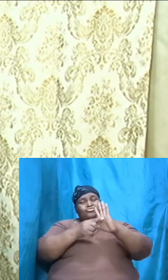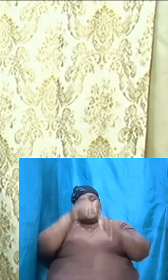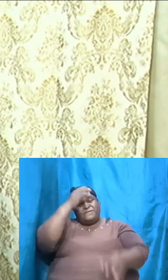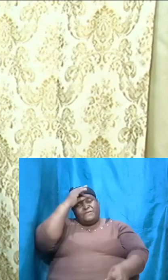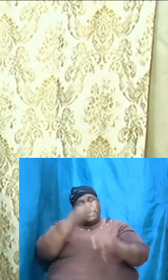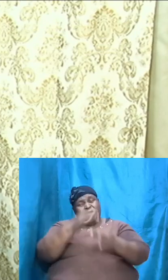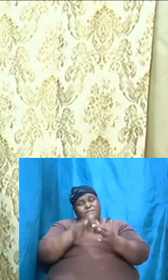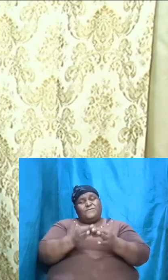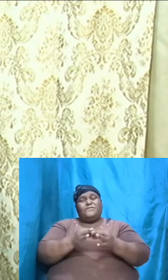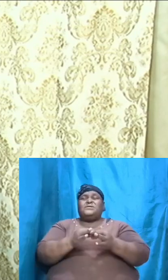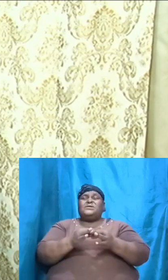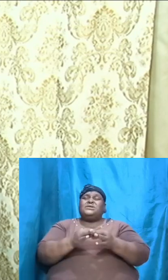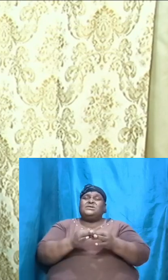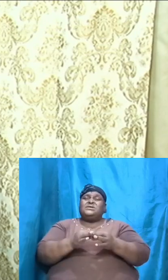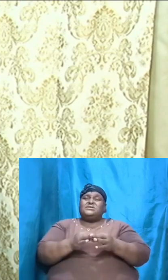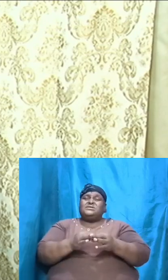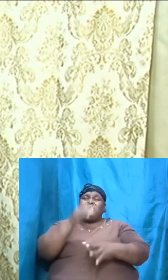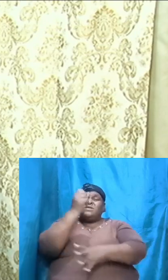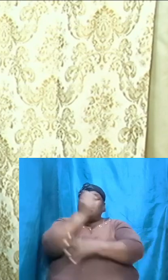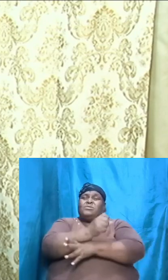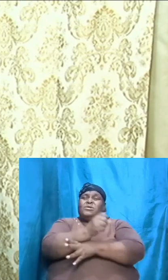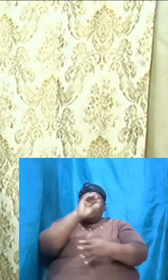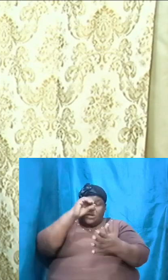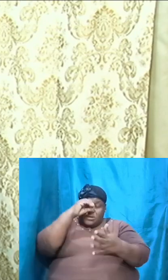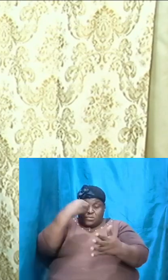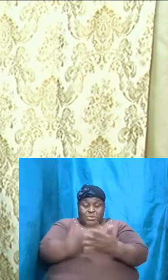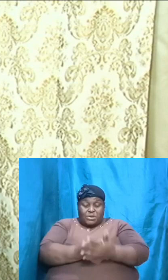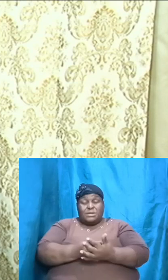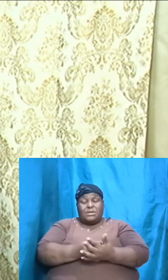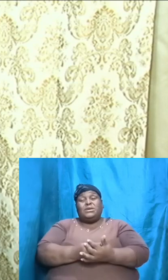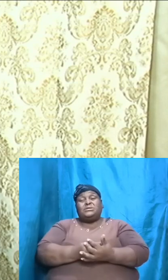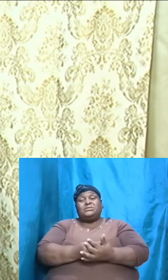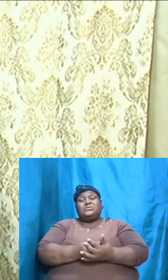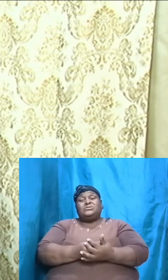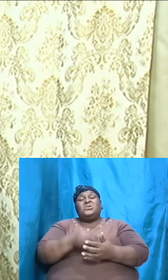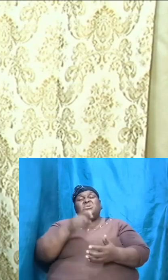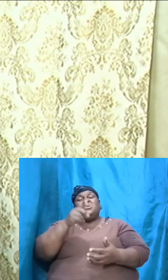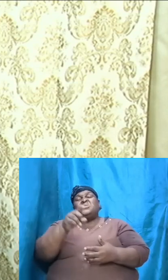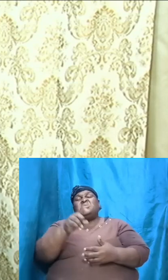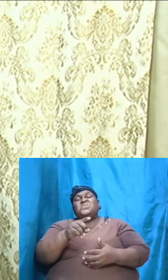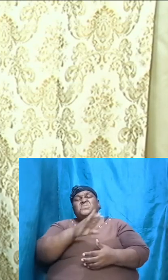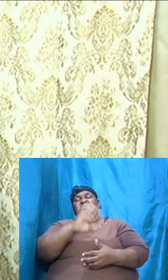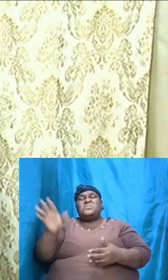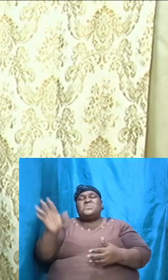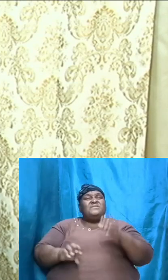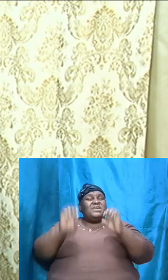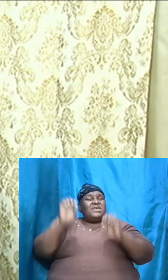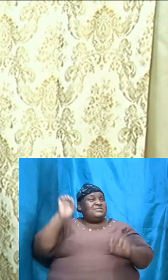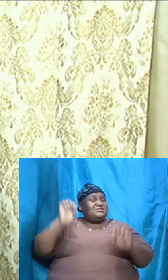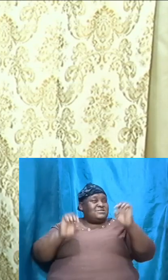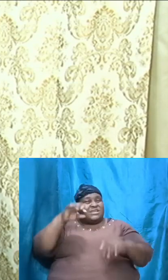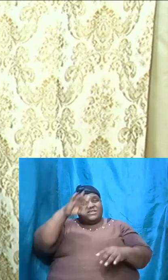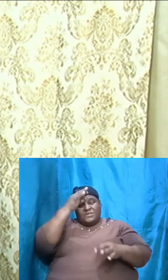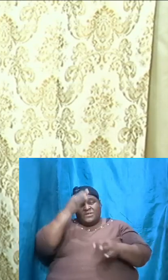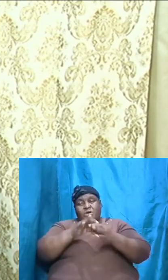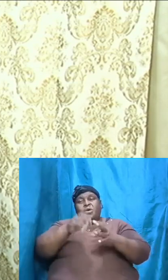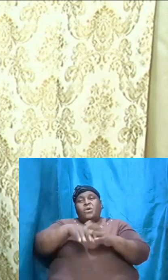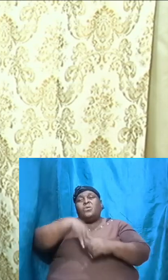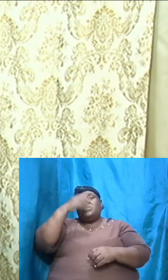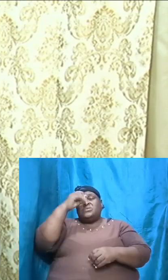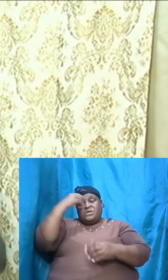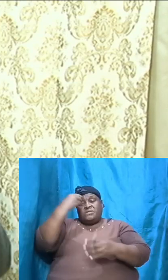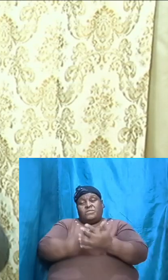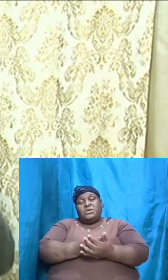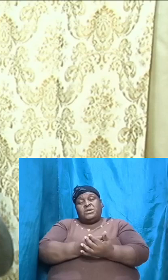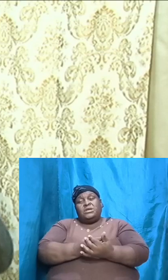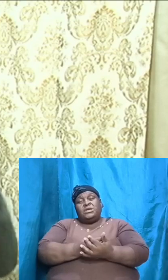and obedience because you will never exercise faith outside of obedience any